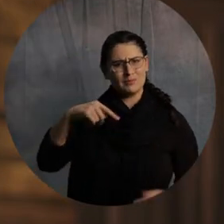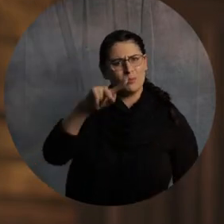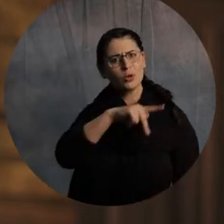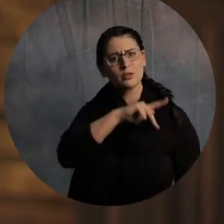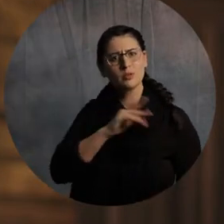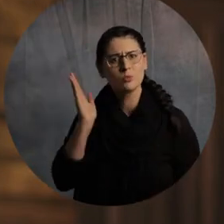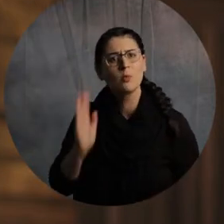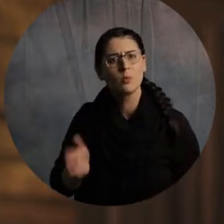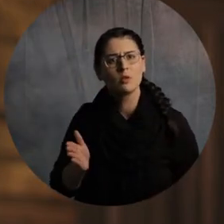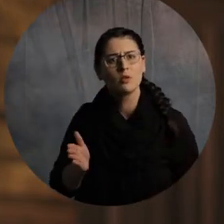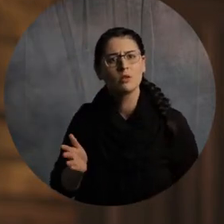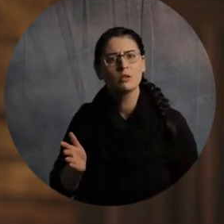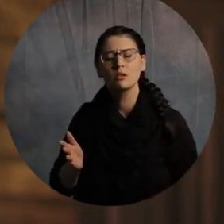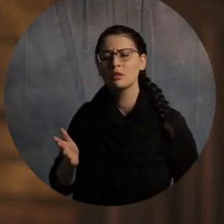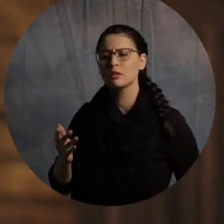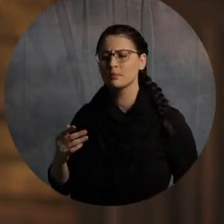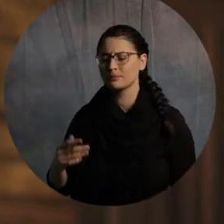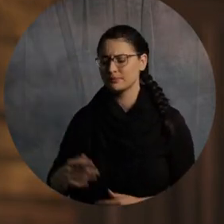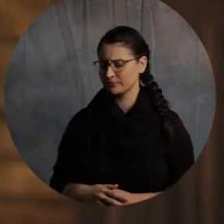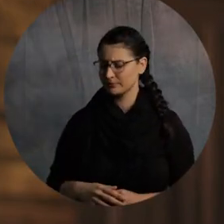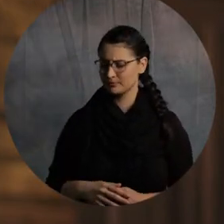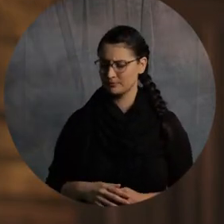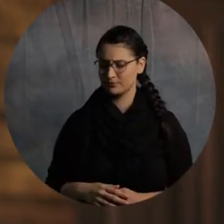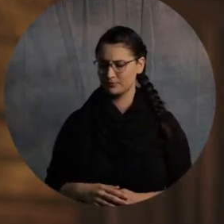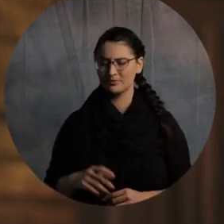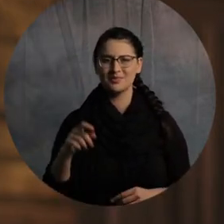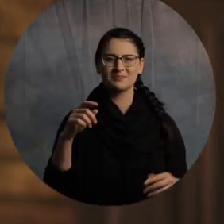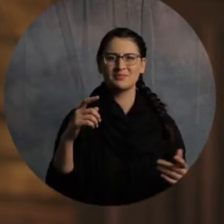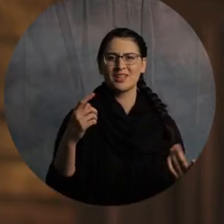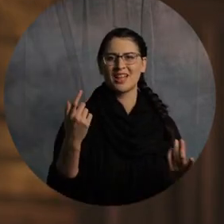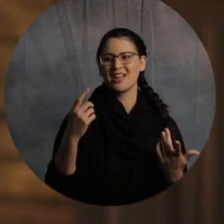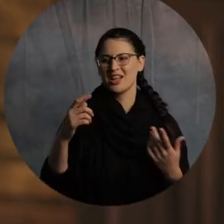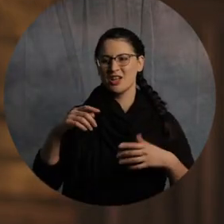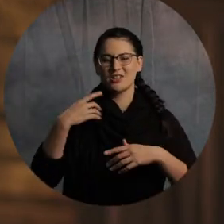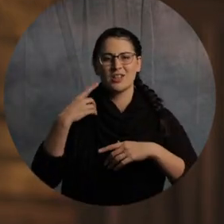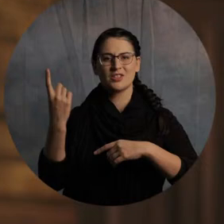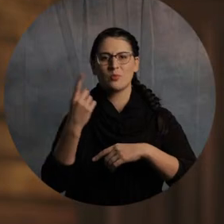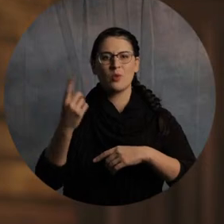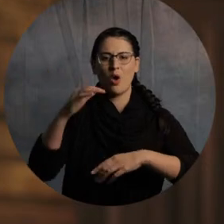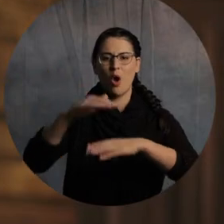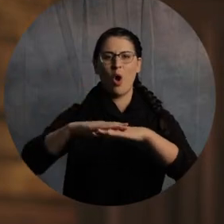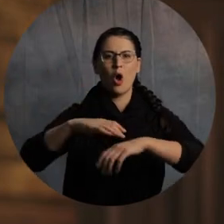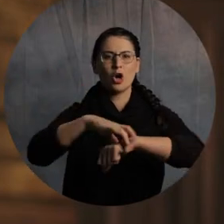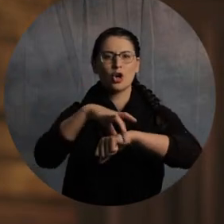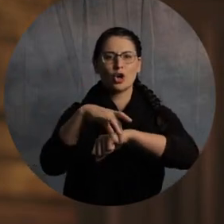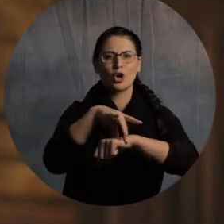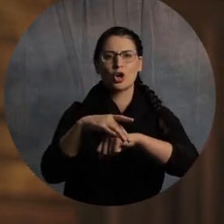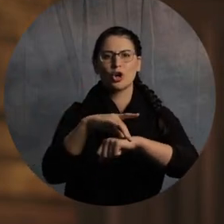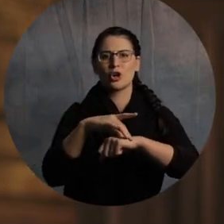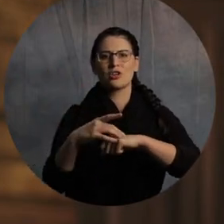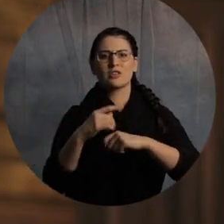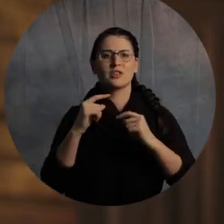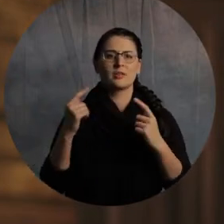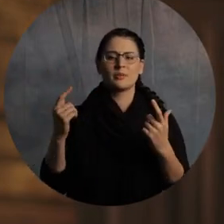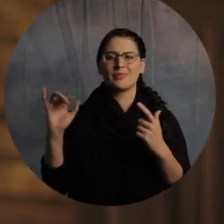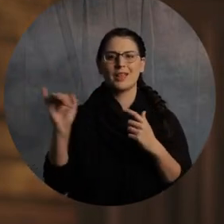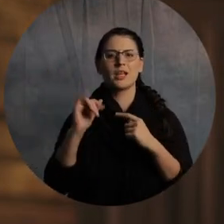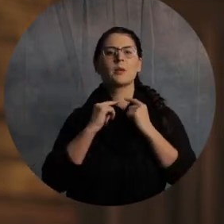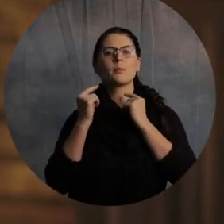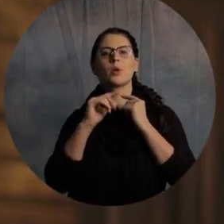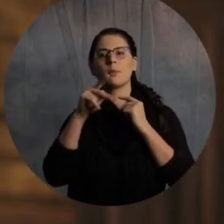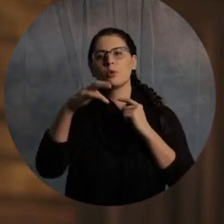They're not even going to need an earthly priest as a go-between. They're going to know me.